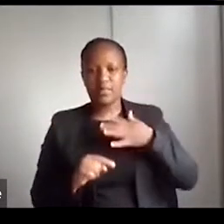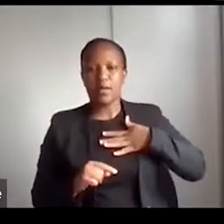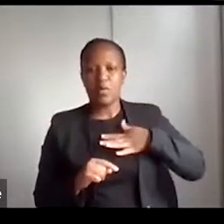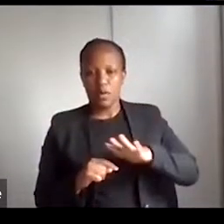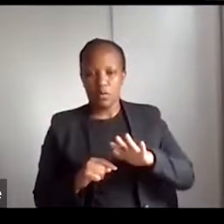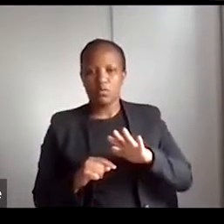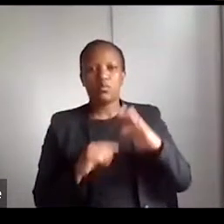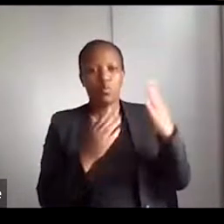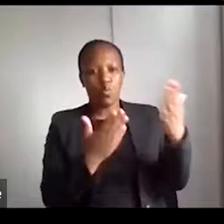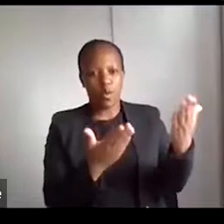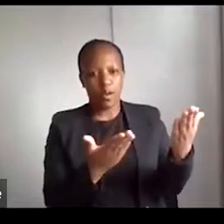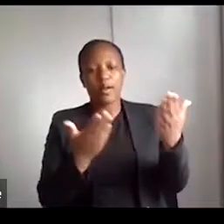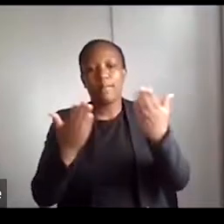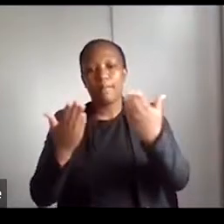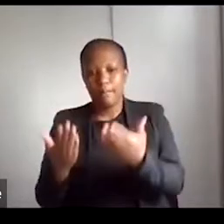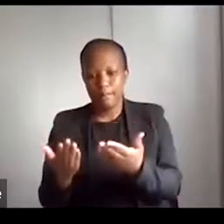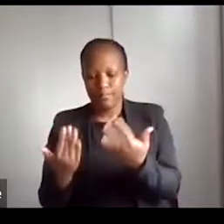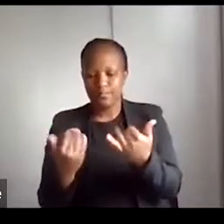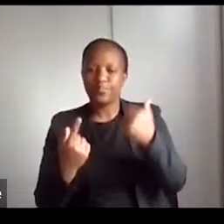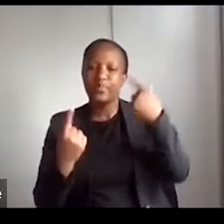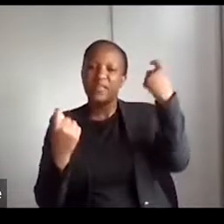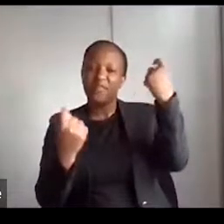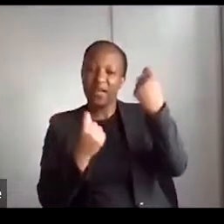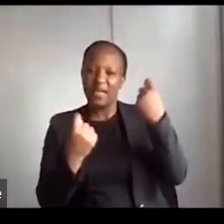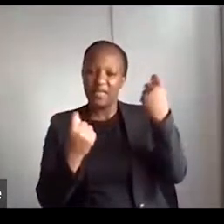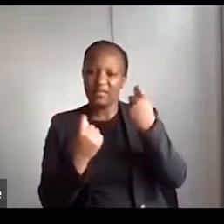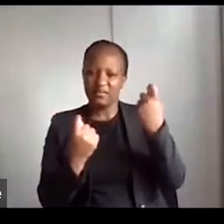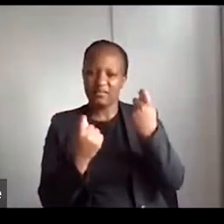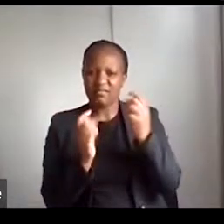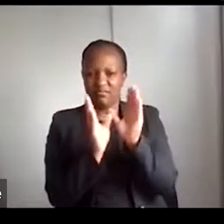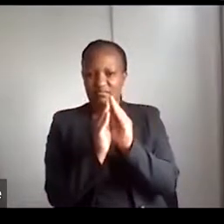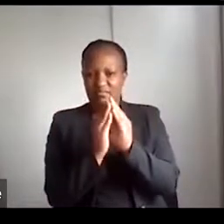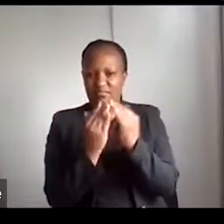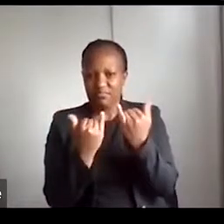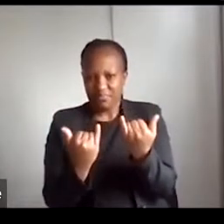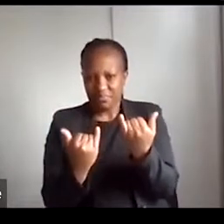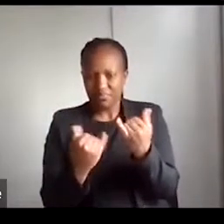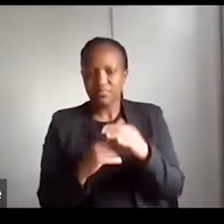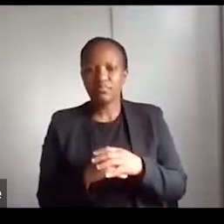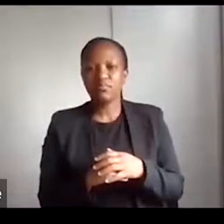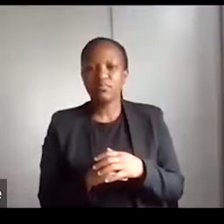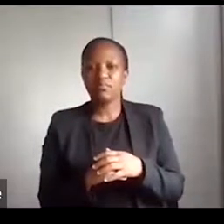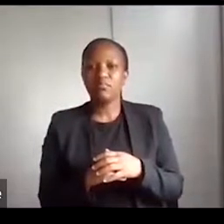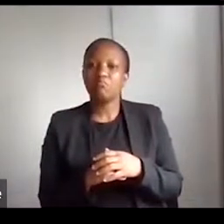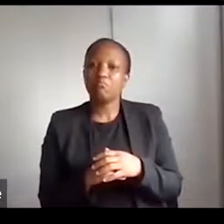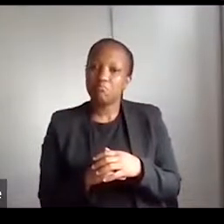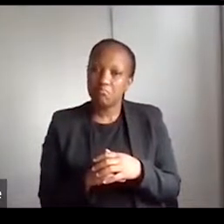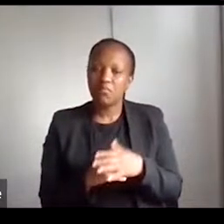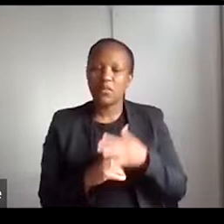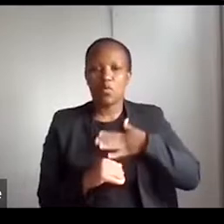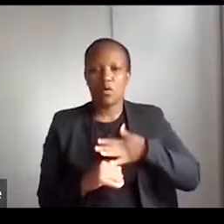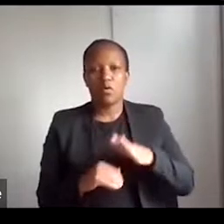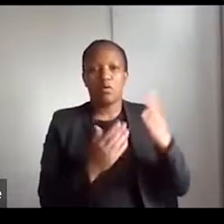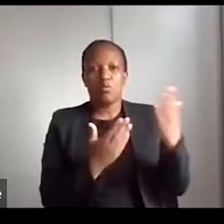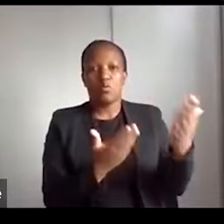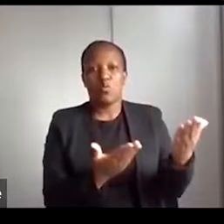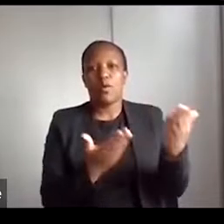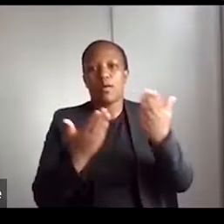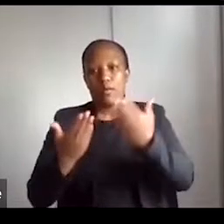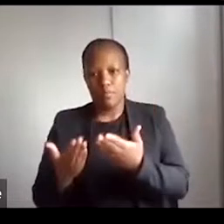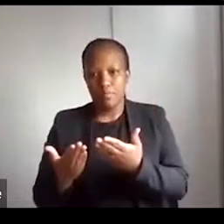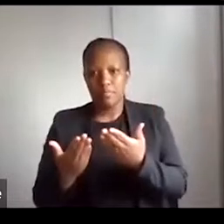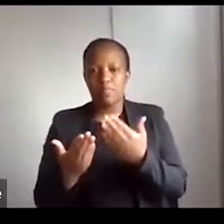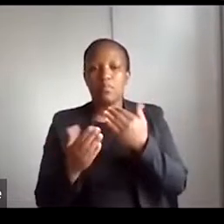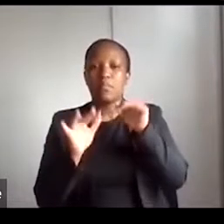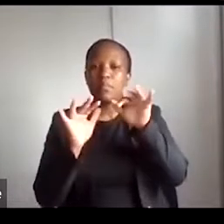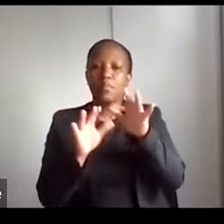welcome you to today's event. I extend, you know, particular welcome to those who are participating